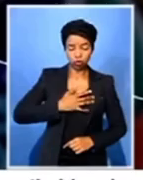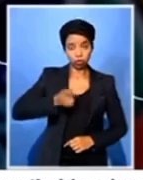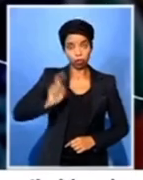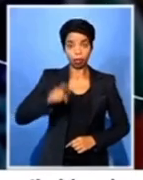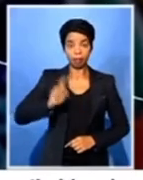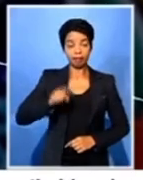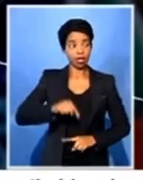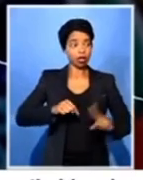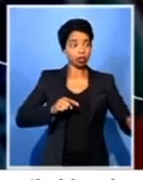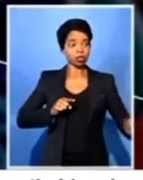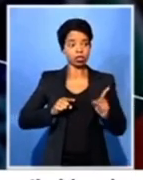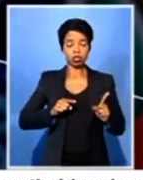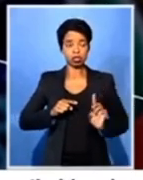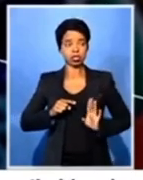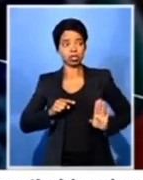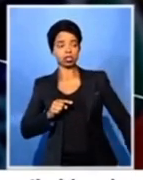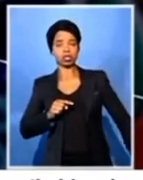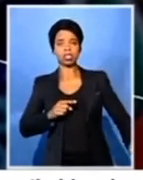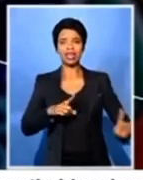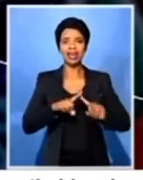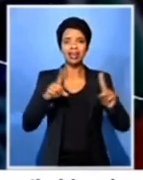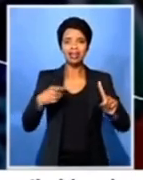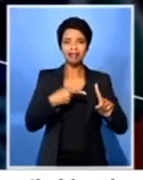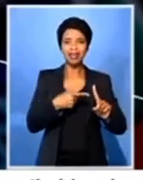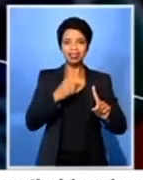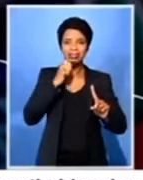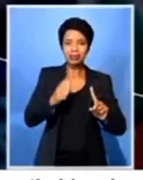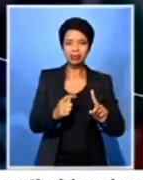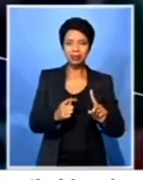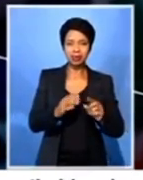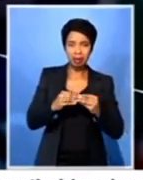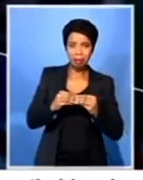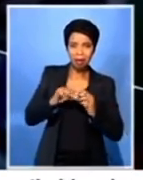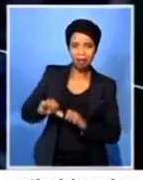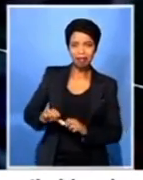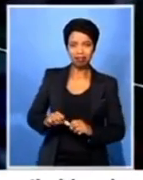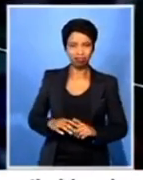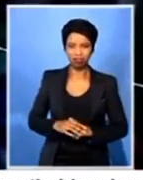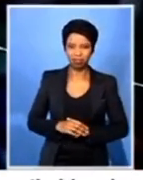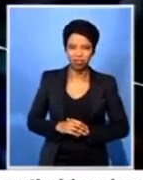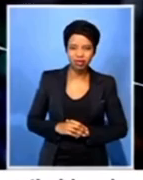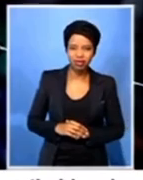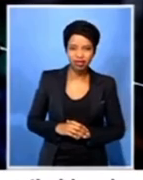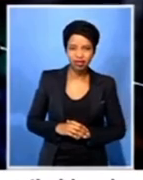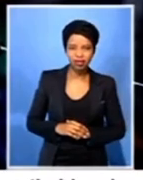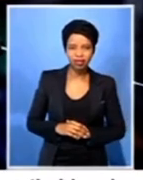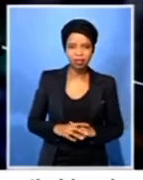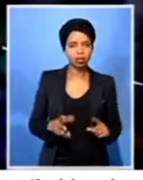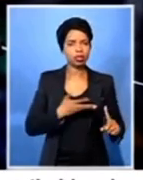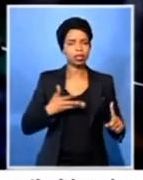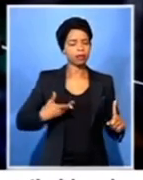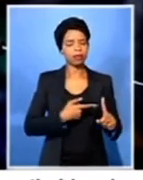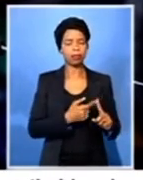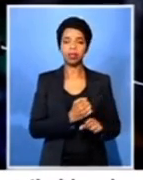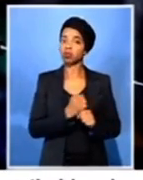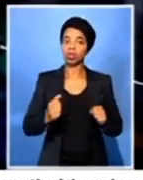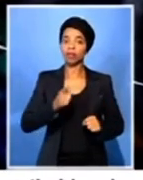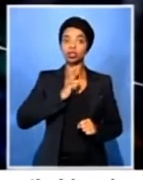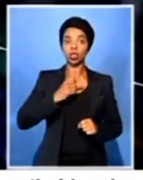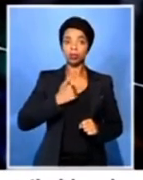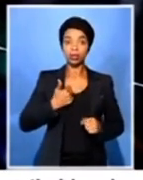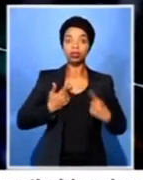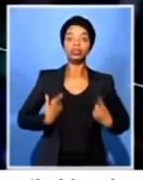with the person who was not their member? Mama, you never told me how we must treat them when they come here.